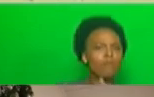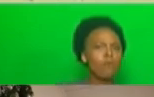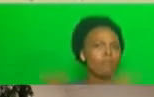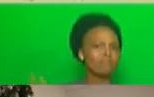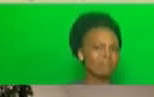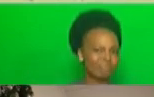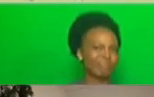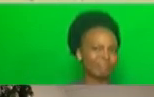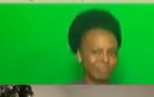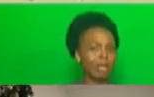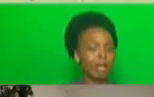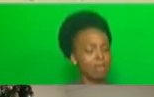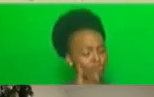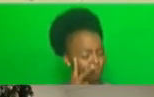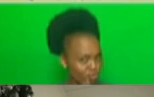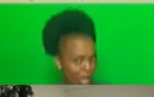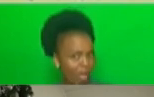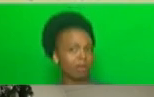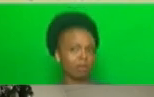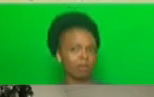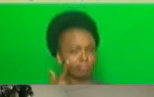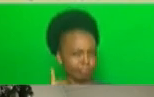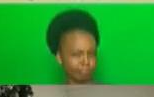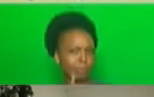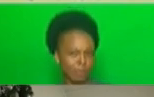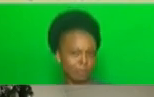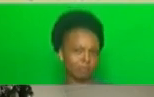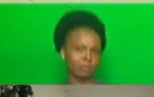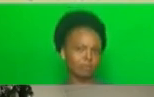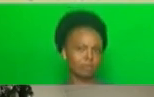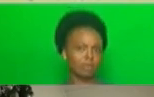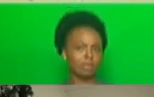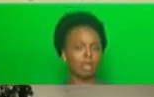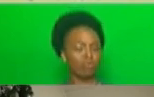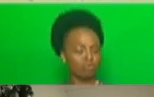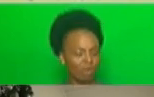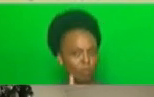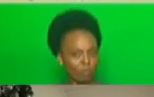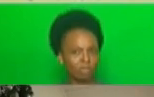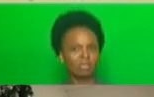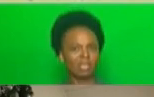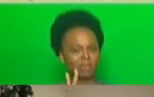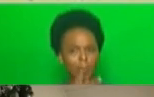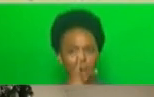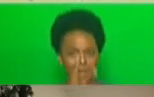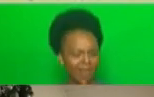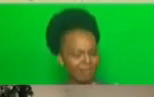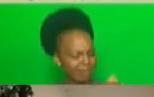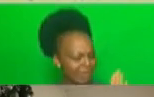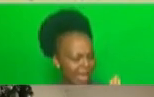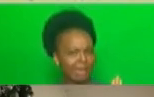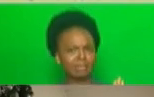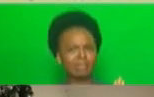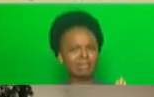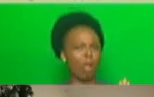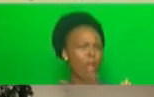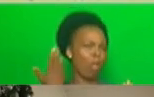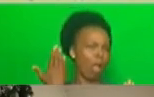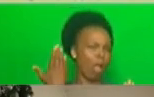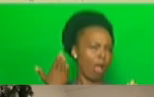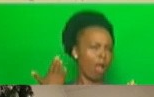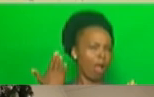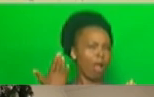And that they do not have expiry dates that have long